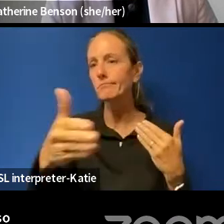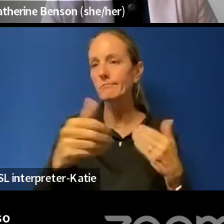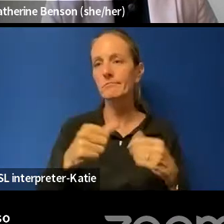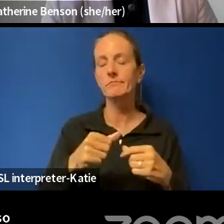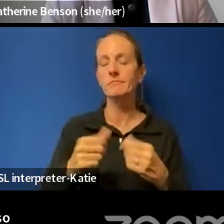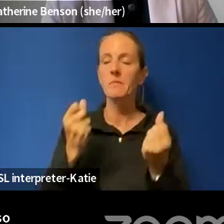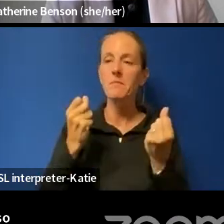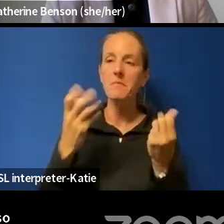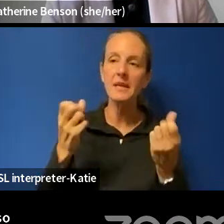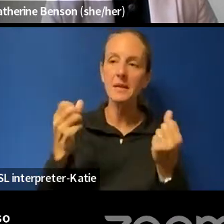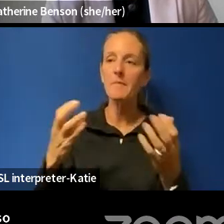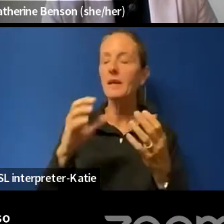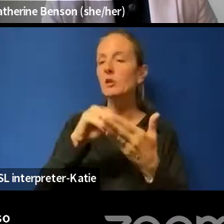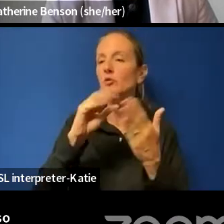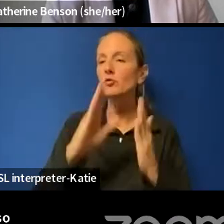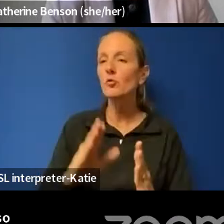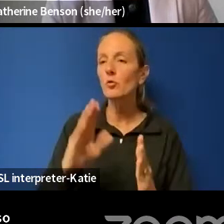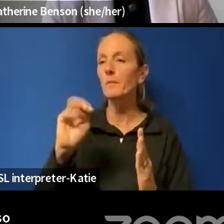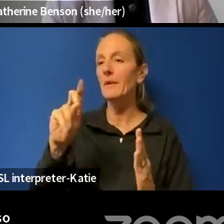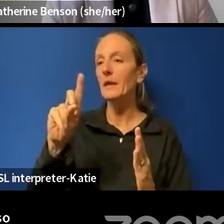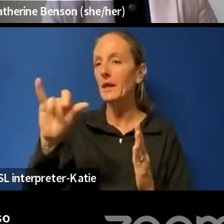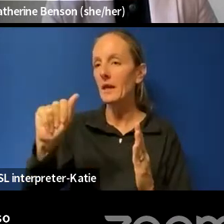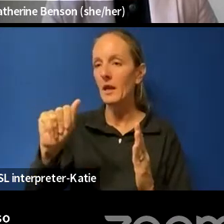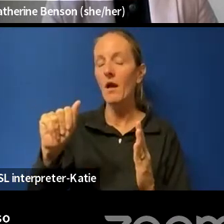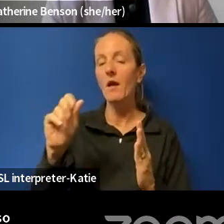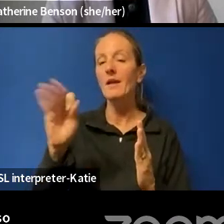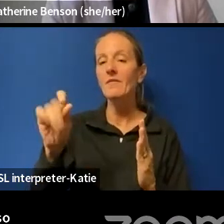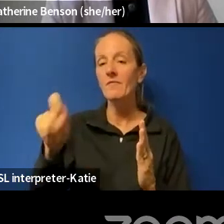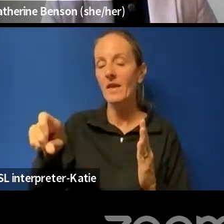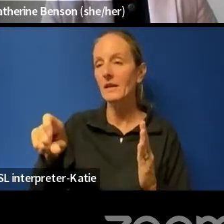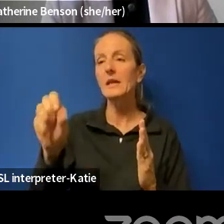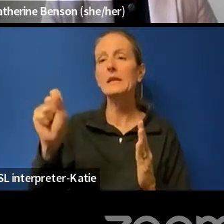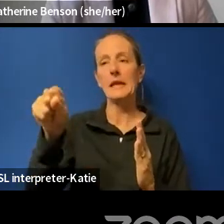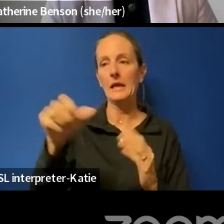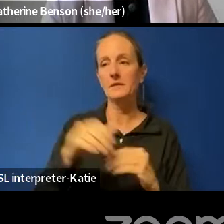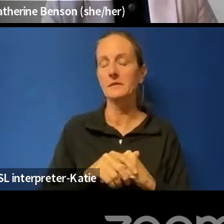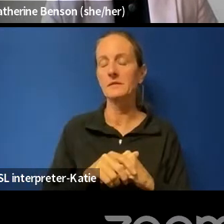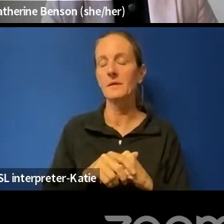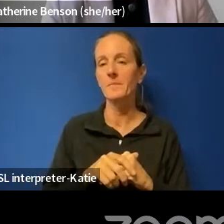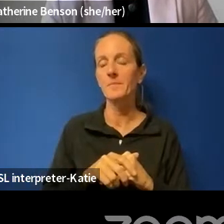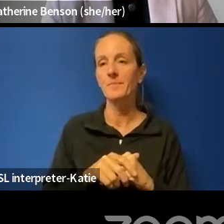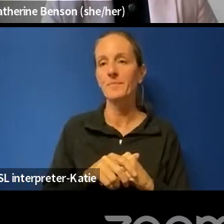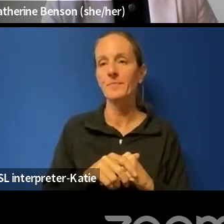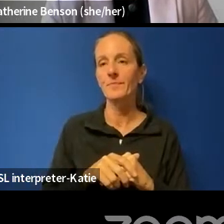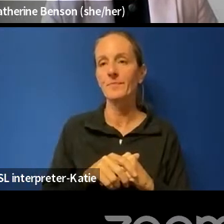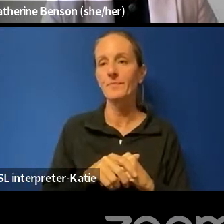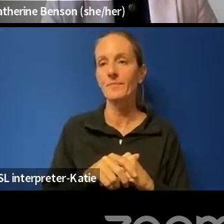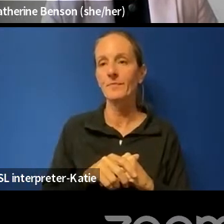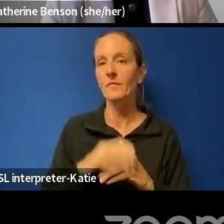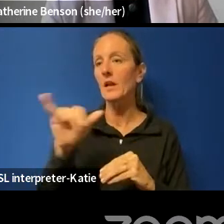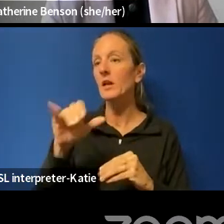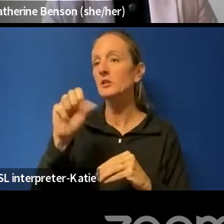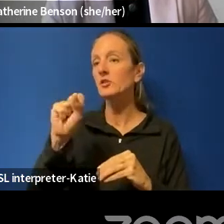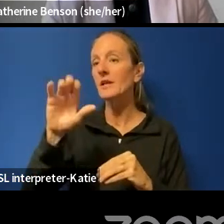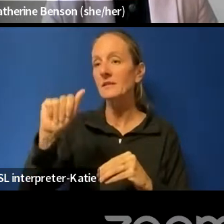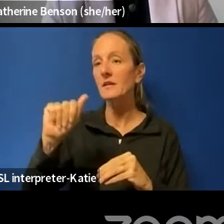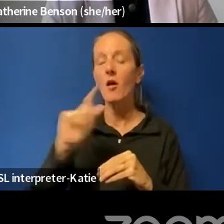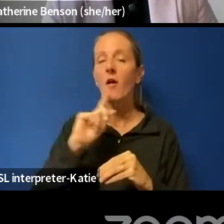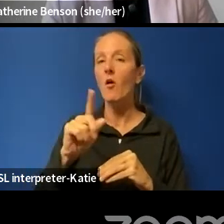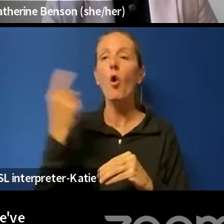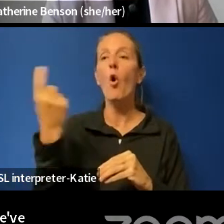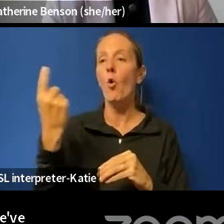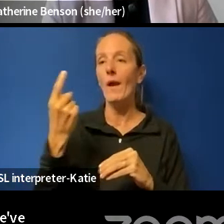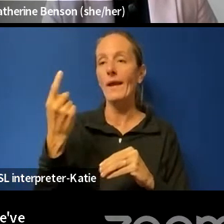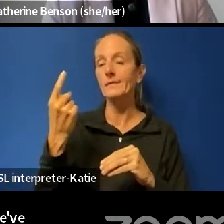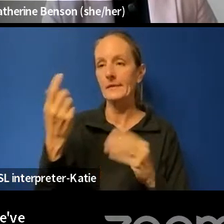other student media should they, should they be needed, but yes, absolutely. Uh, know, Jessica and I are always available to help other student